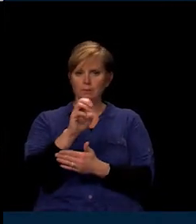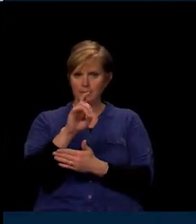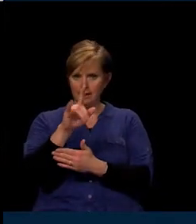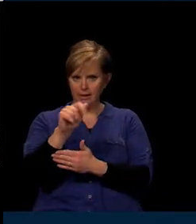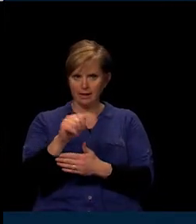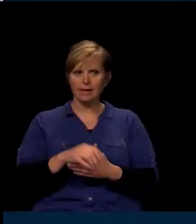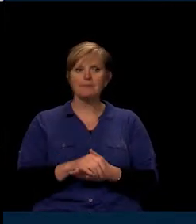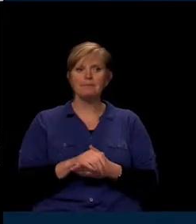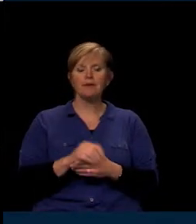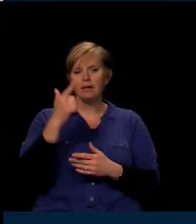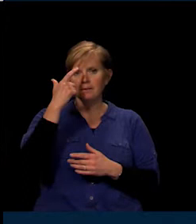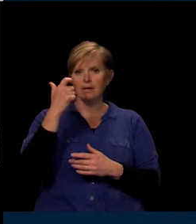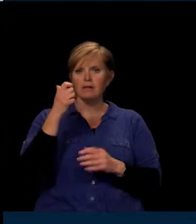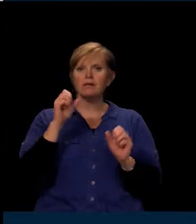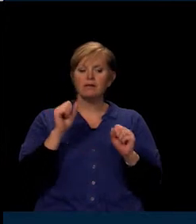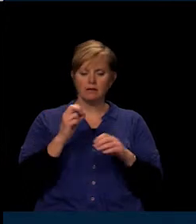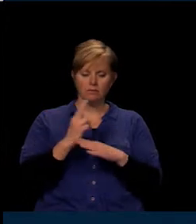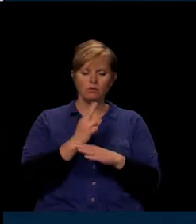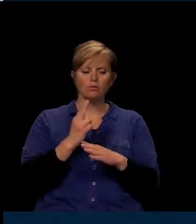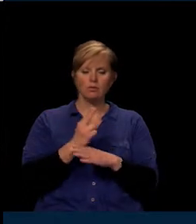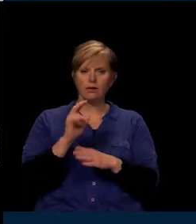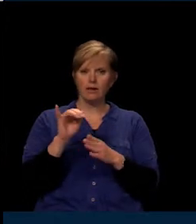provides, and makes possible.